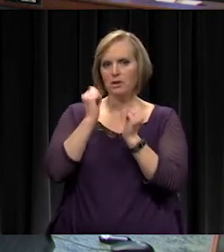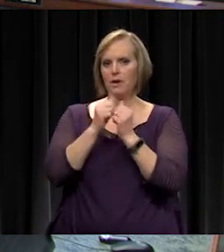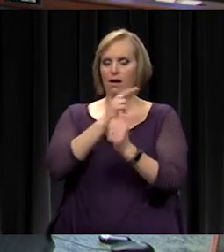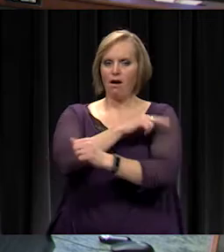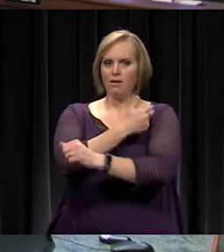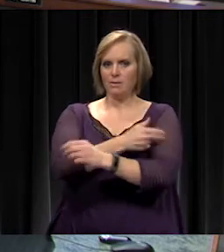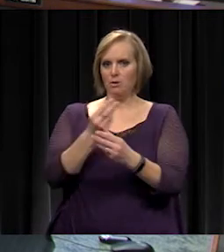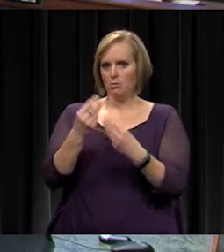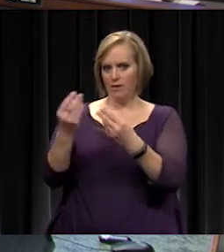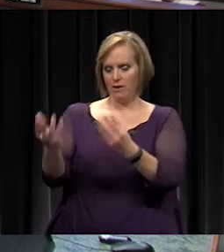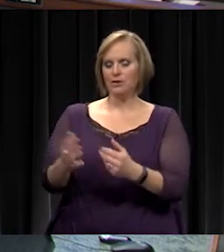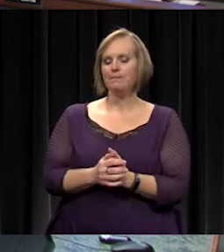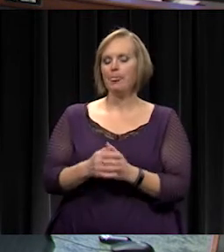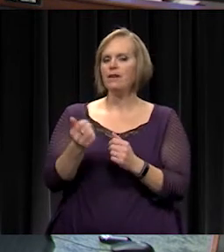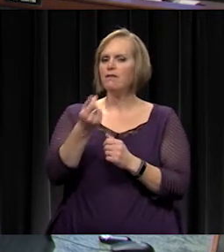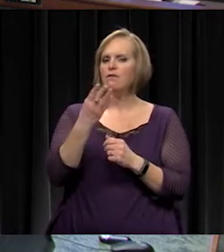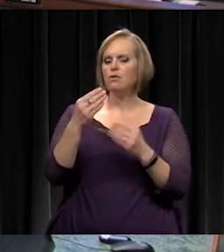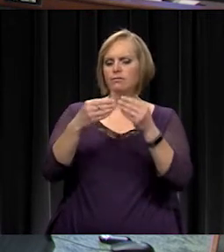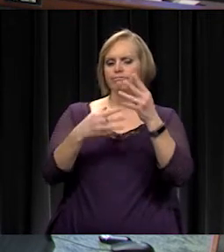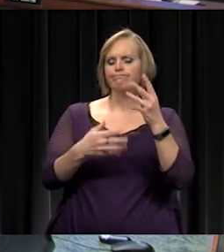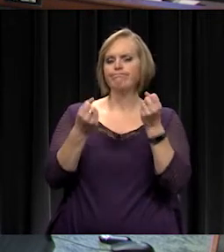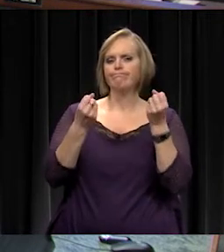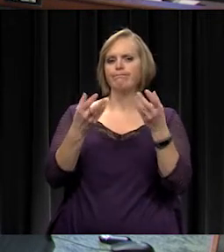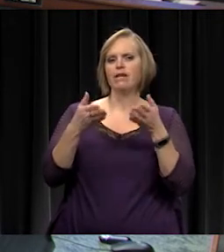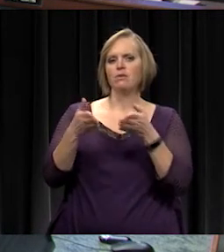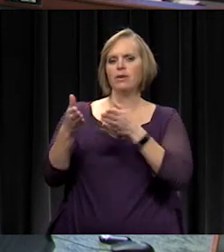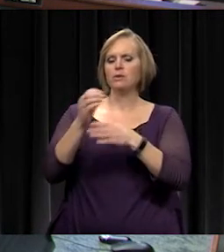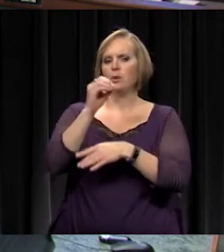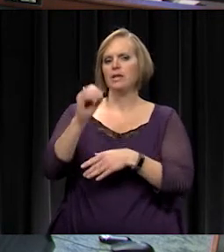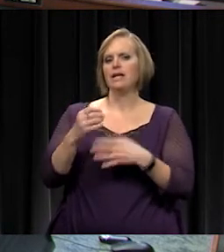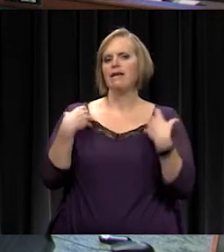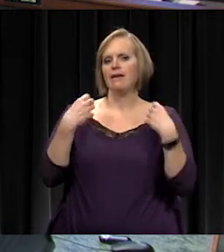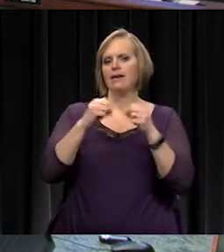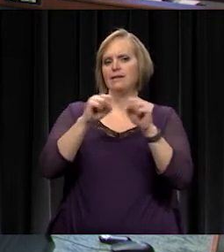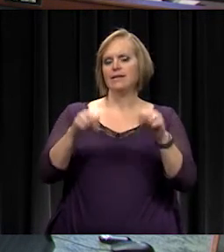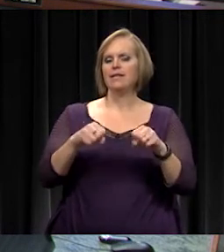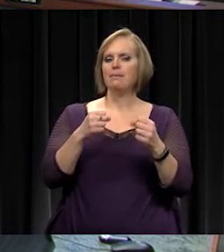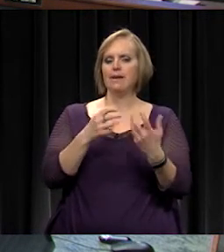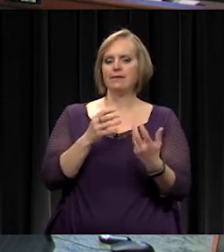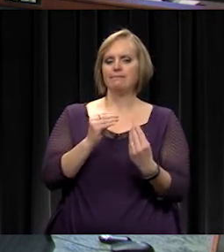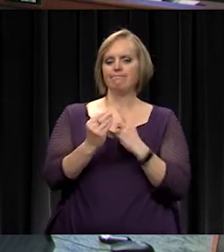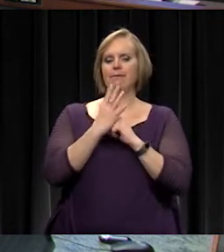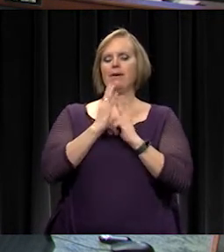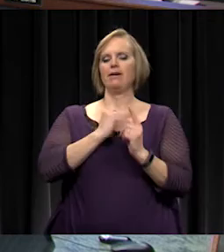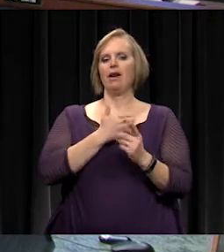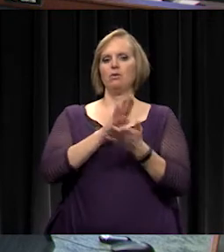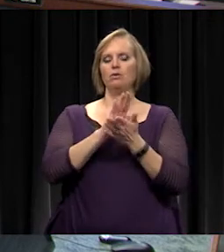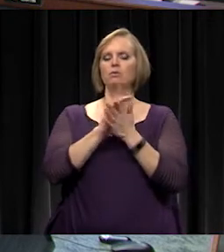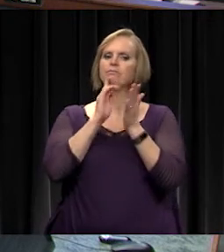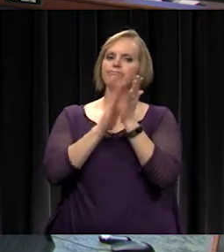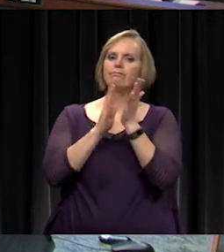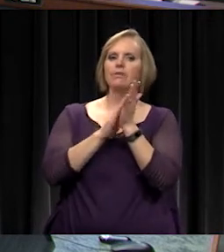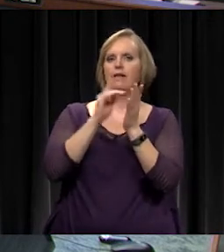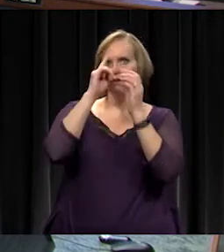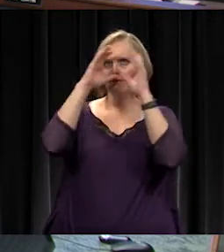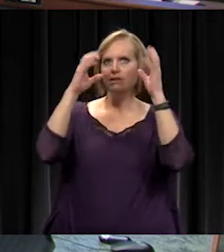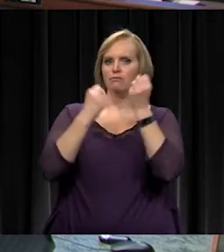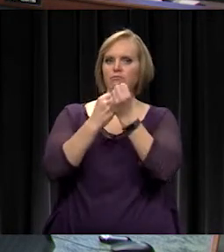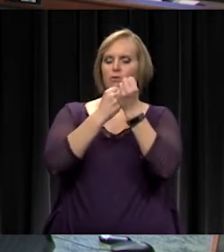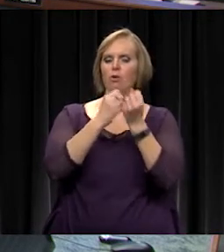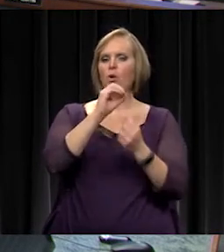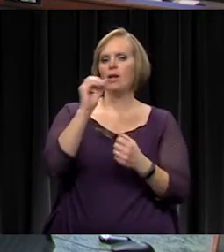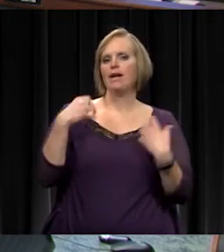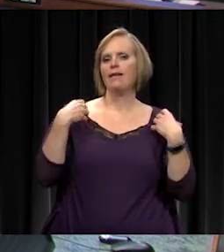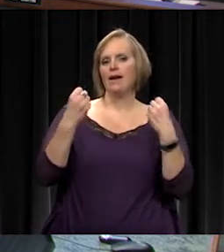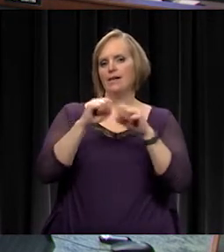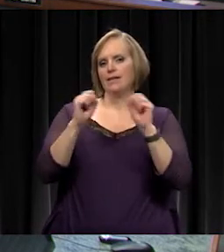a few of the many amazing ways Olathe Health System has impacted our schools. We applaud the vision and support that Olathe Health System brings